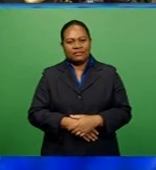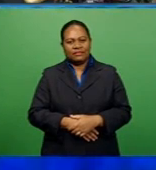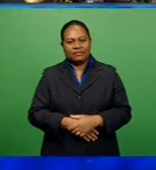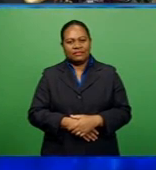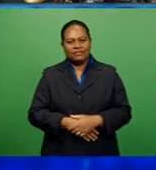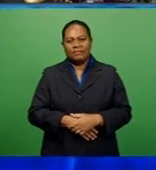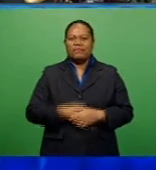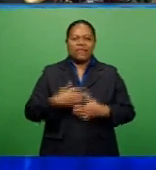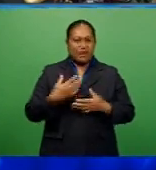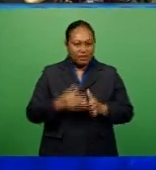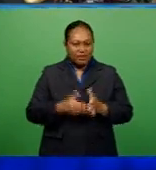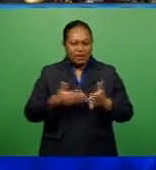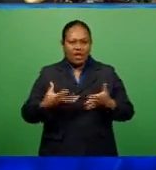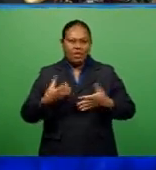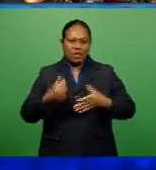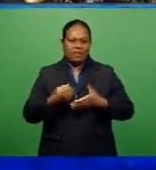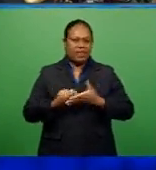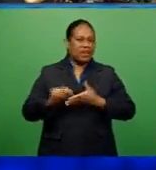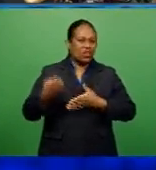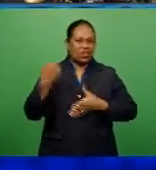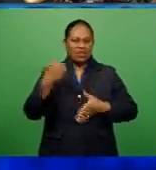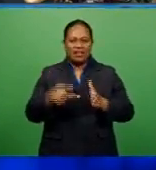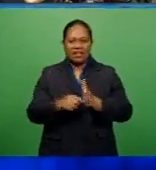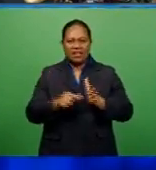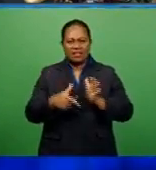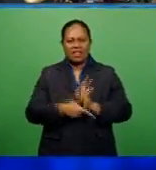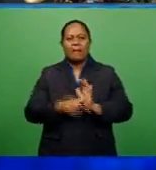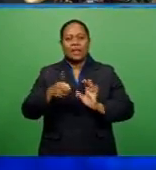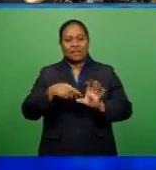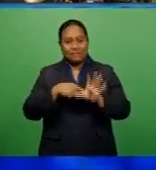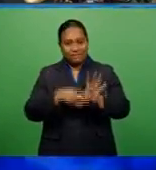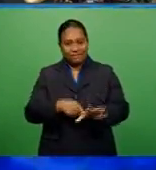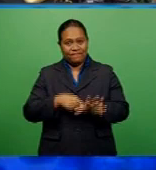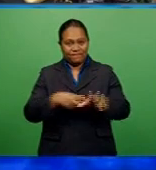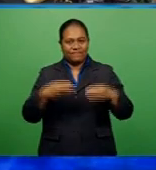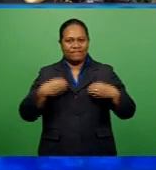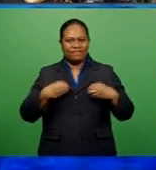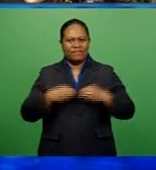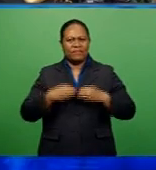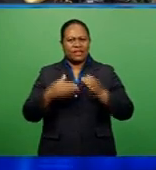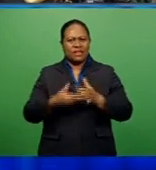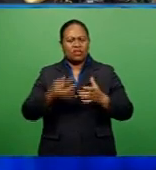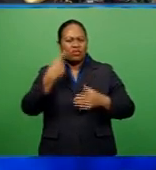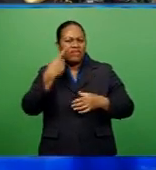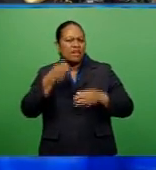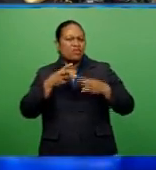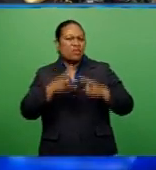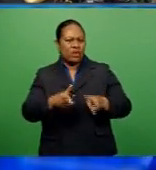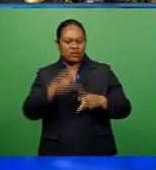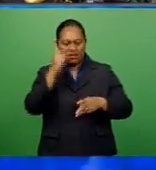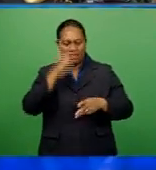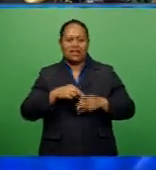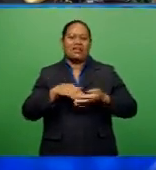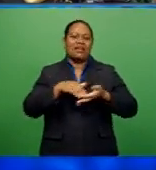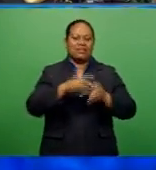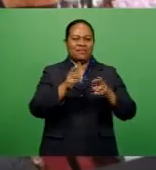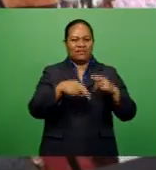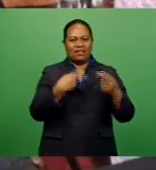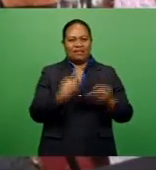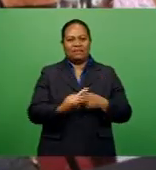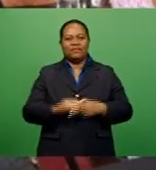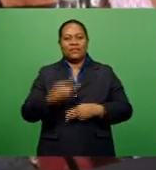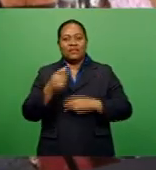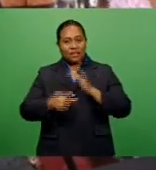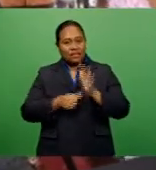Despite the harsh economic conditions, a young entrepreneur is able to defy all odds to earn a living for her family. Twenty